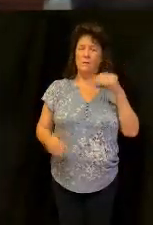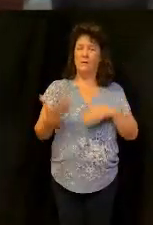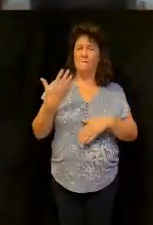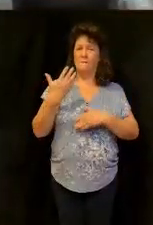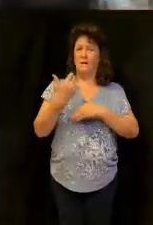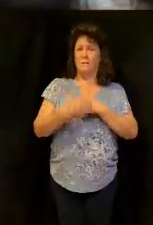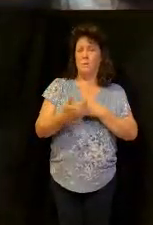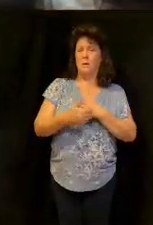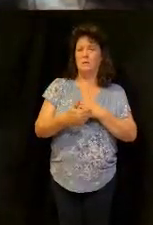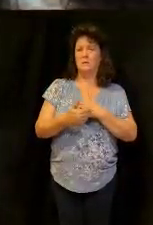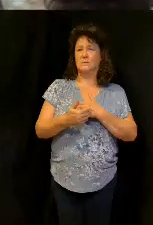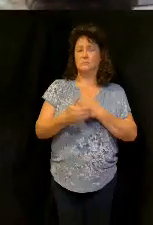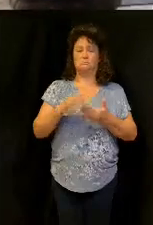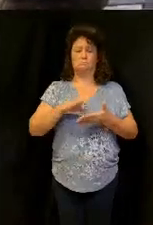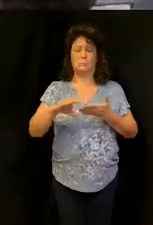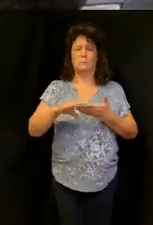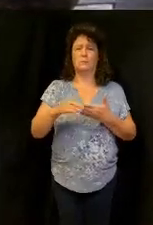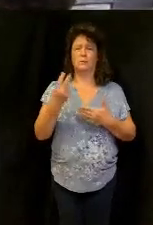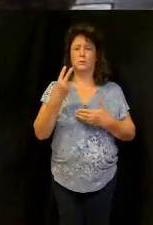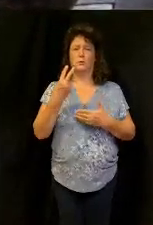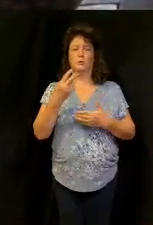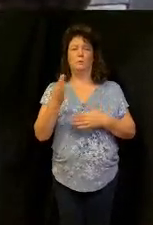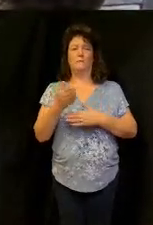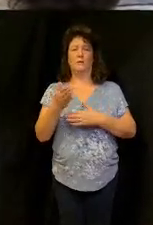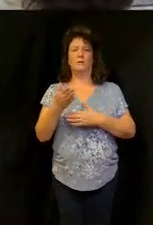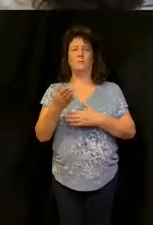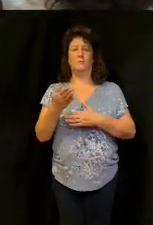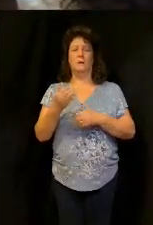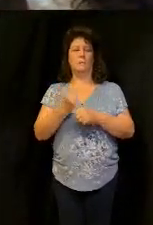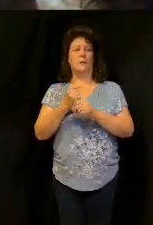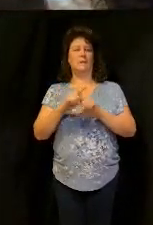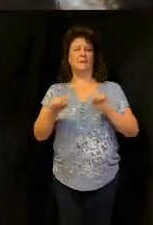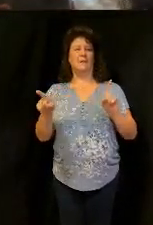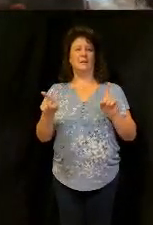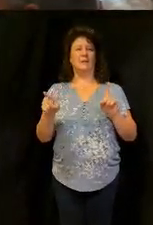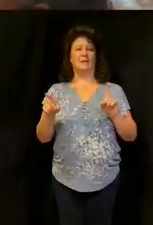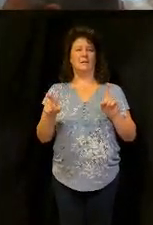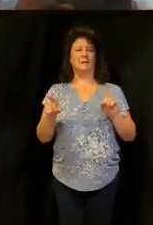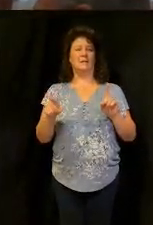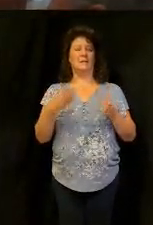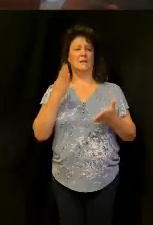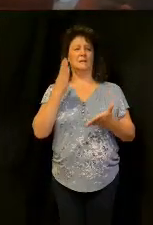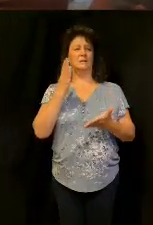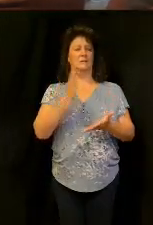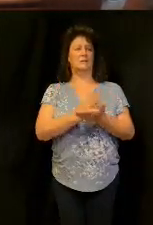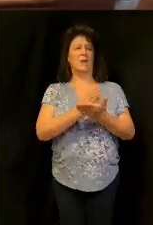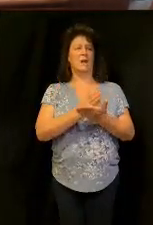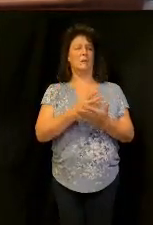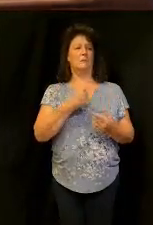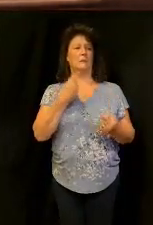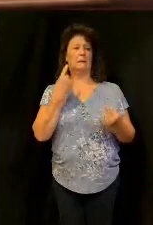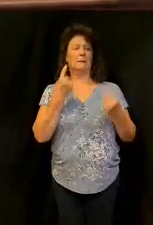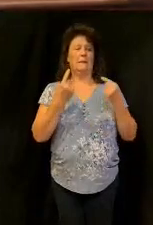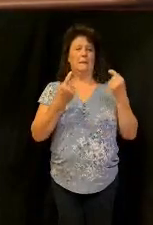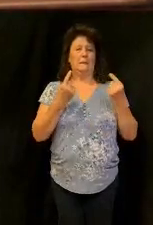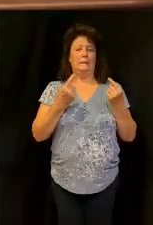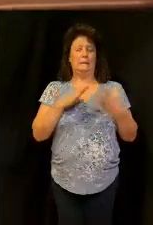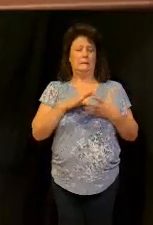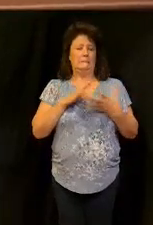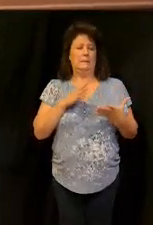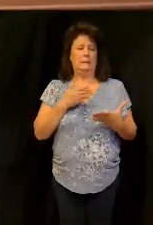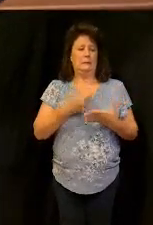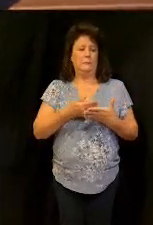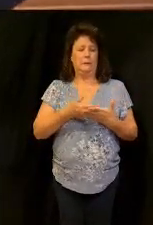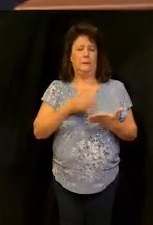two fish and it made a difference quit weighing it out well I don't have this much money be